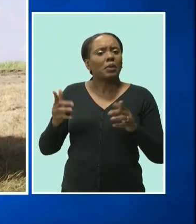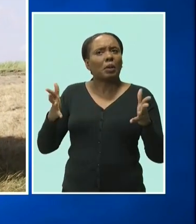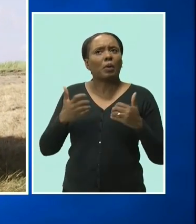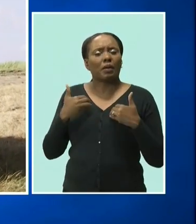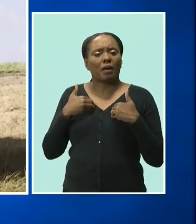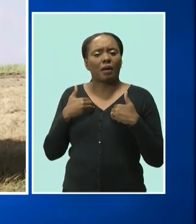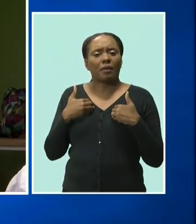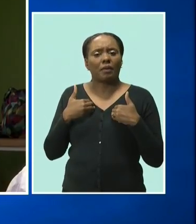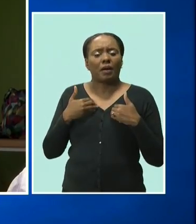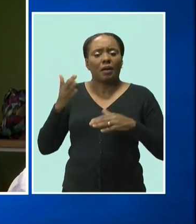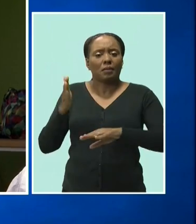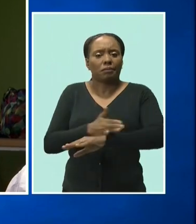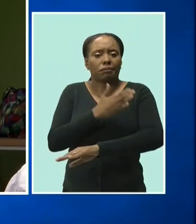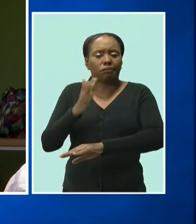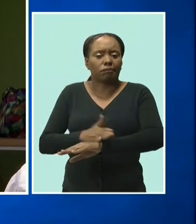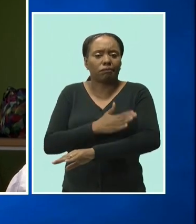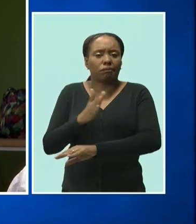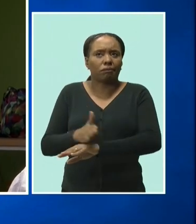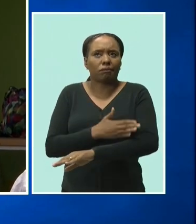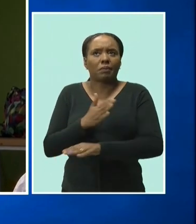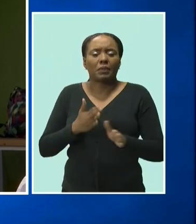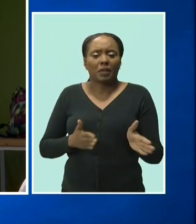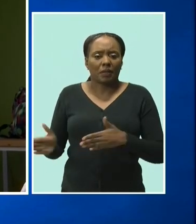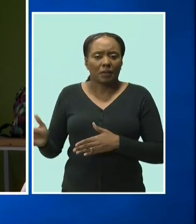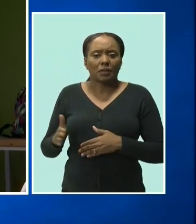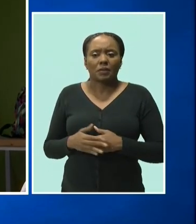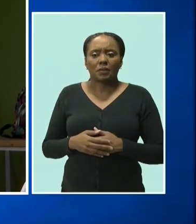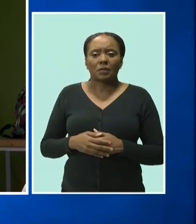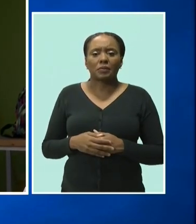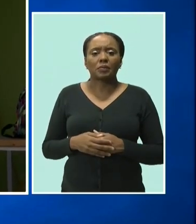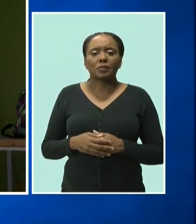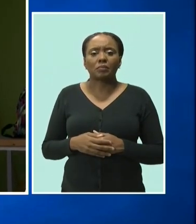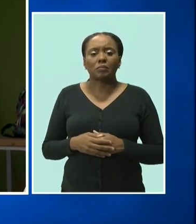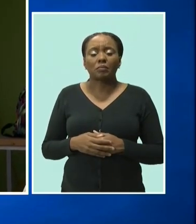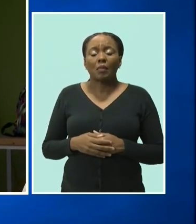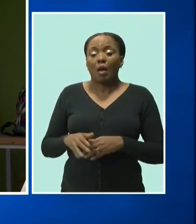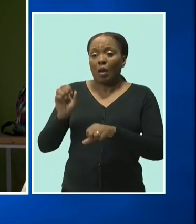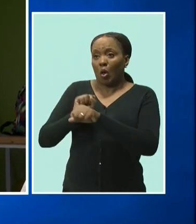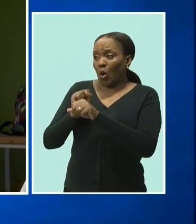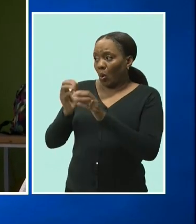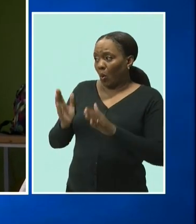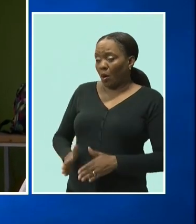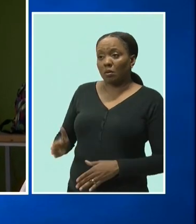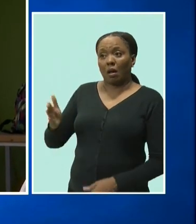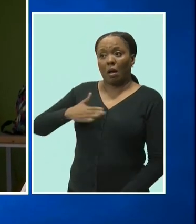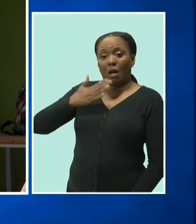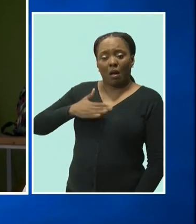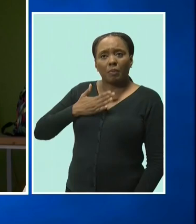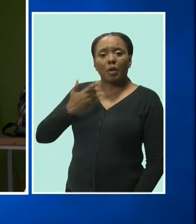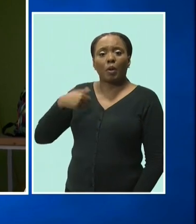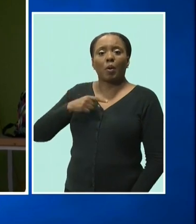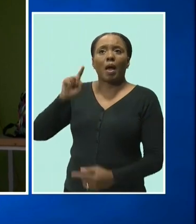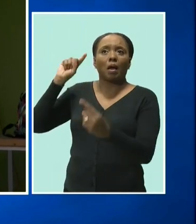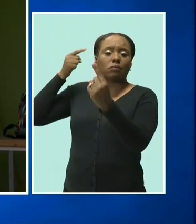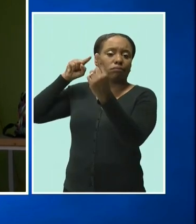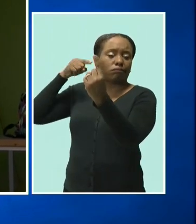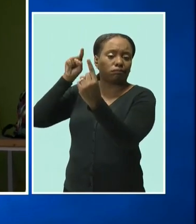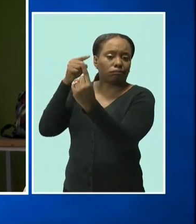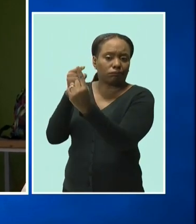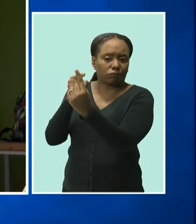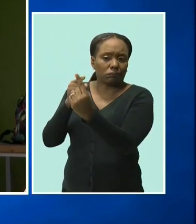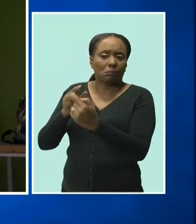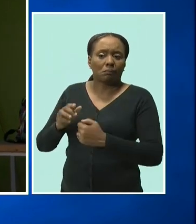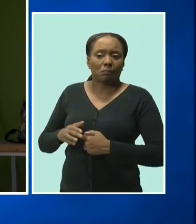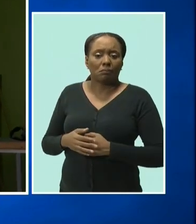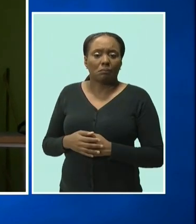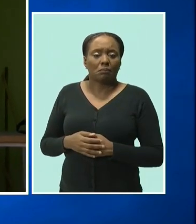The union is pleased today, and as I said, the workers are happy, and that is what we strive for. We believe that